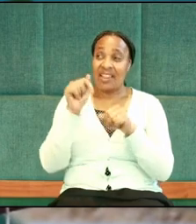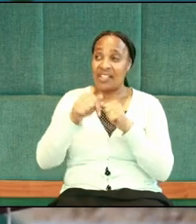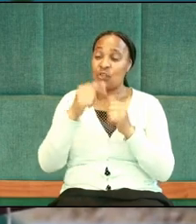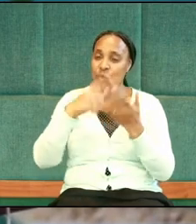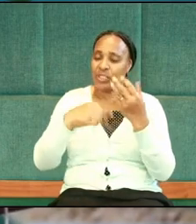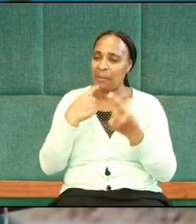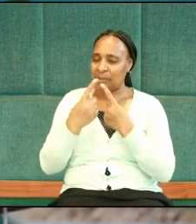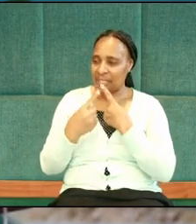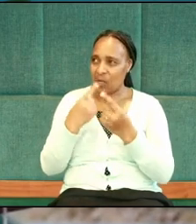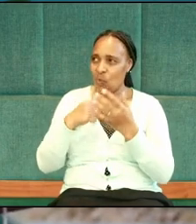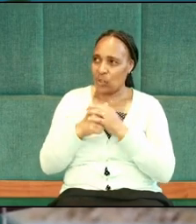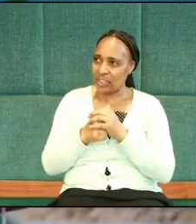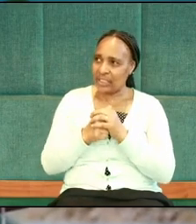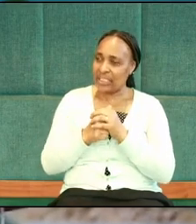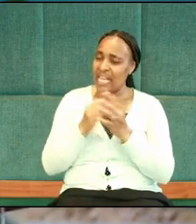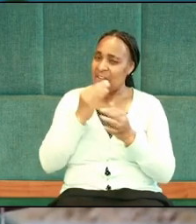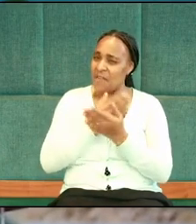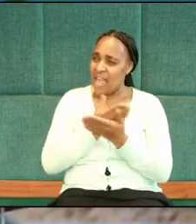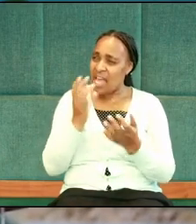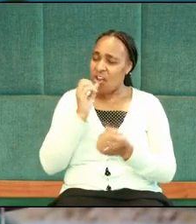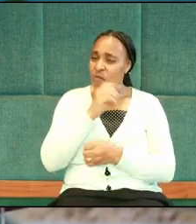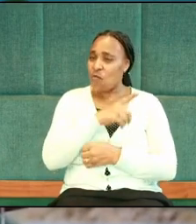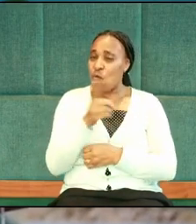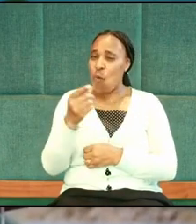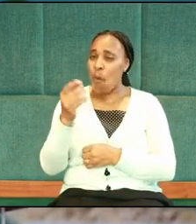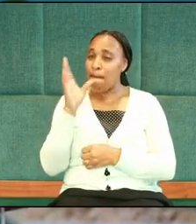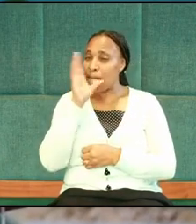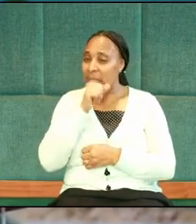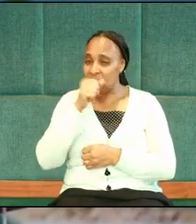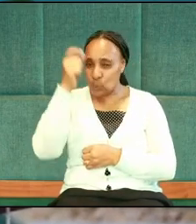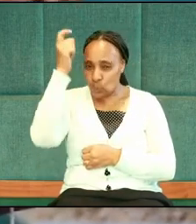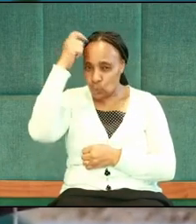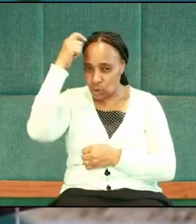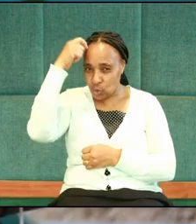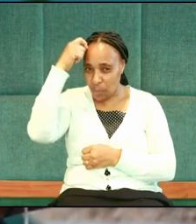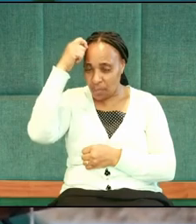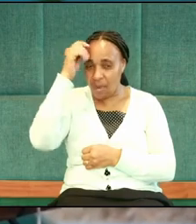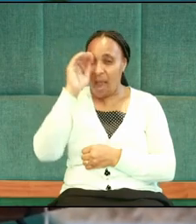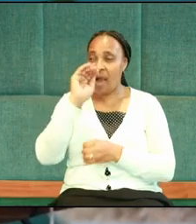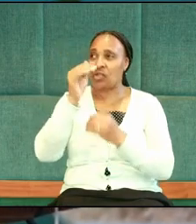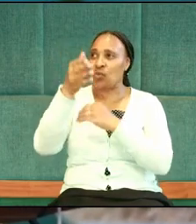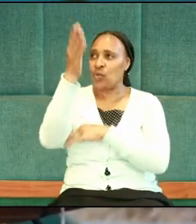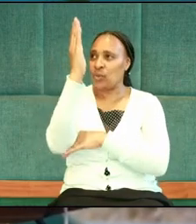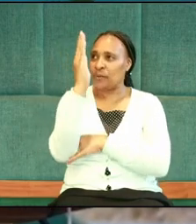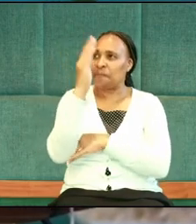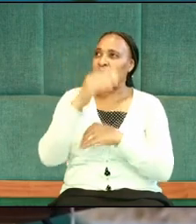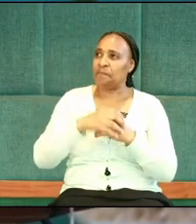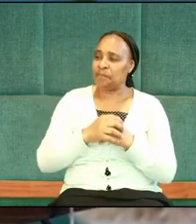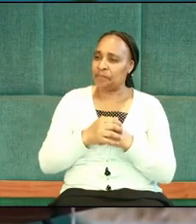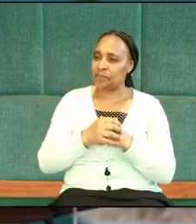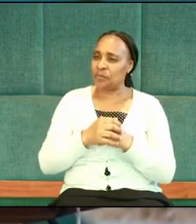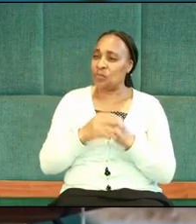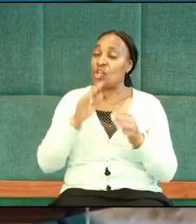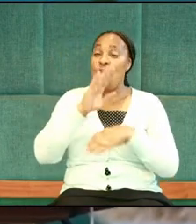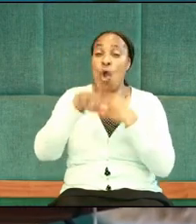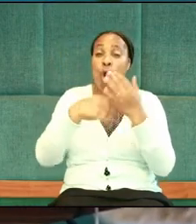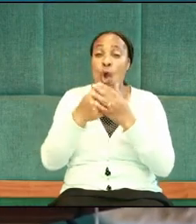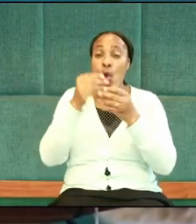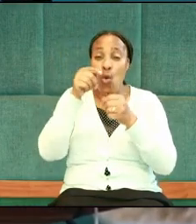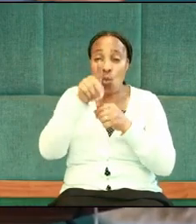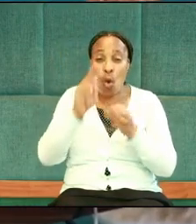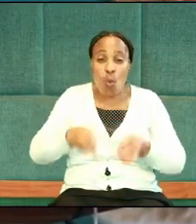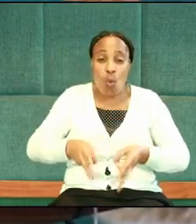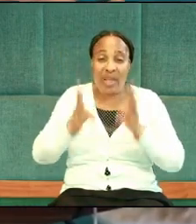says, if any of you lack wisdom, they should ask God. In all your ways,